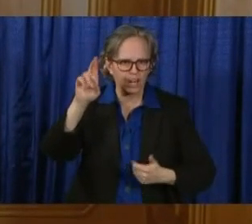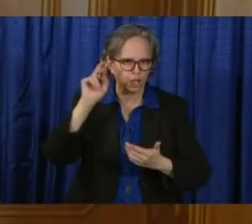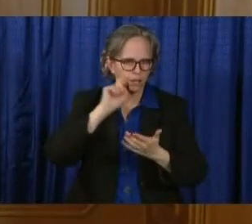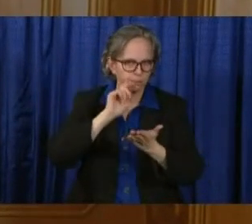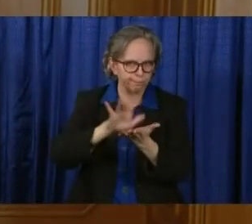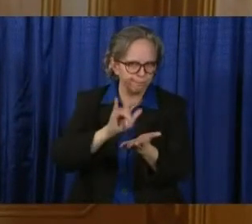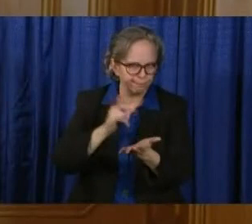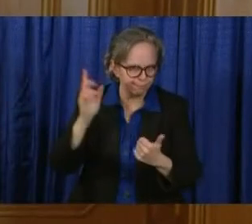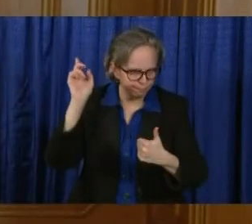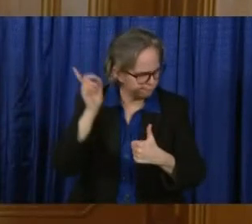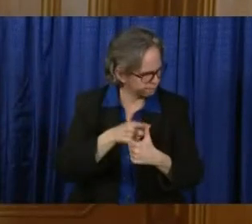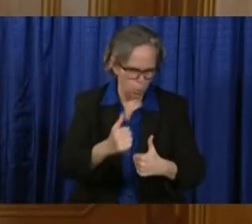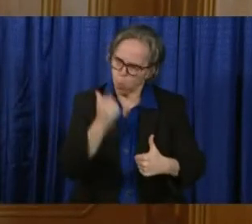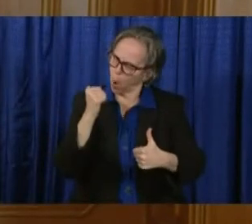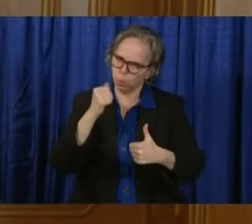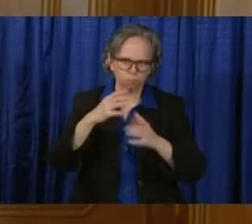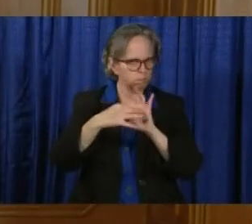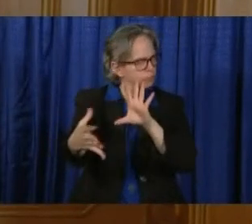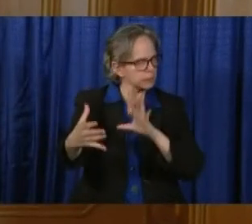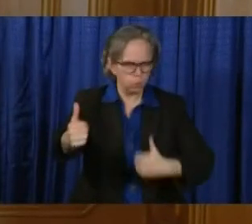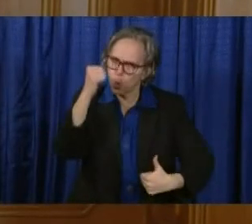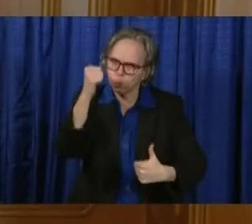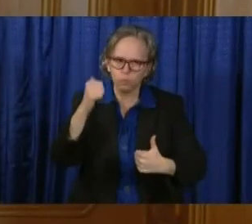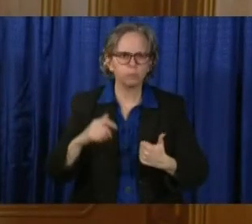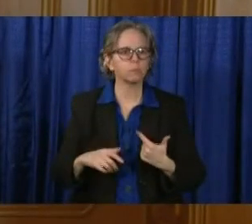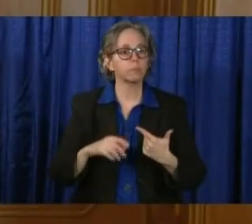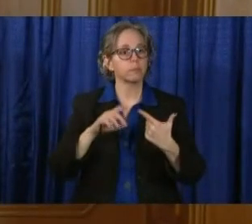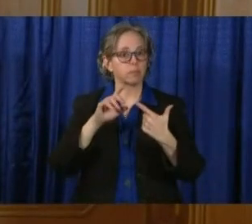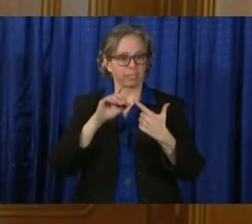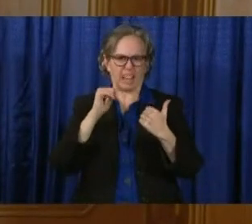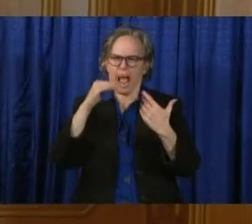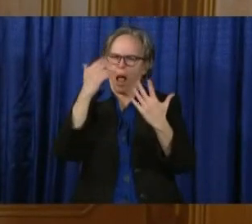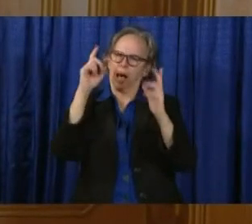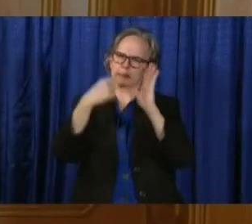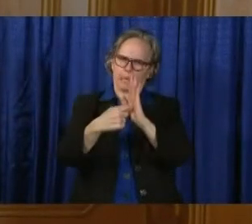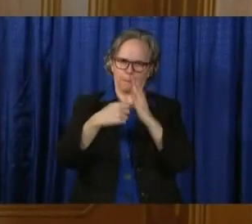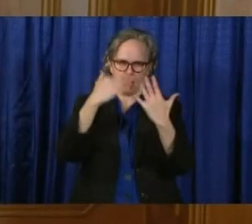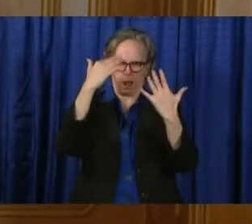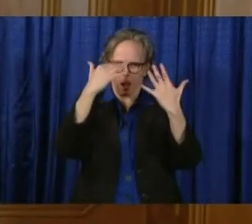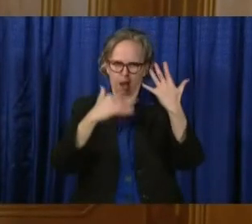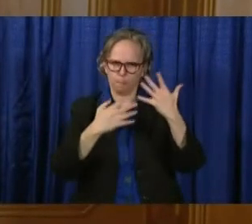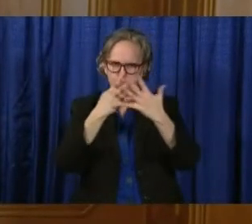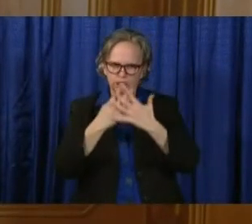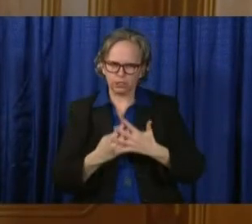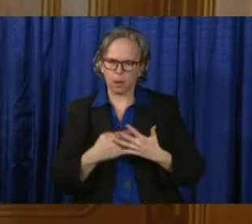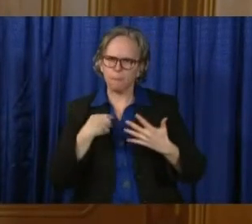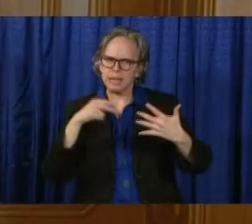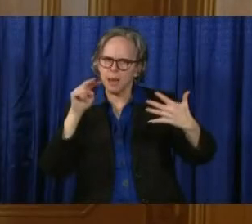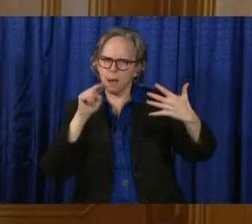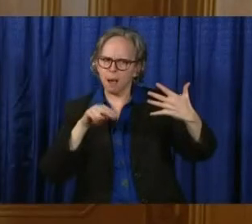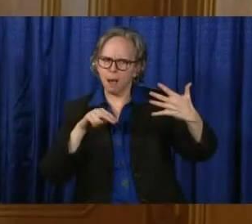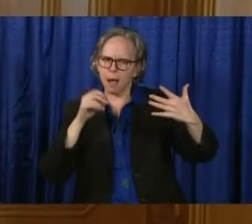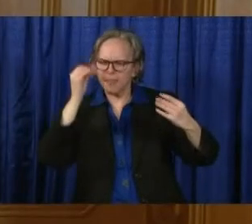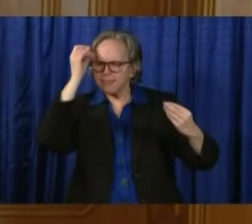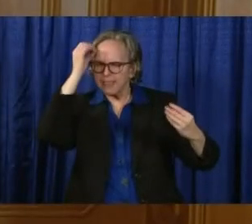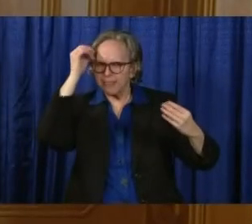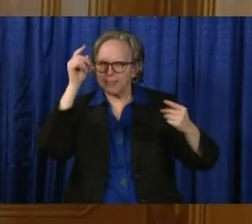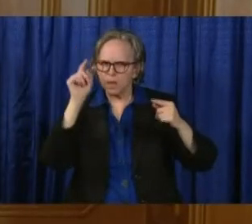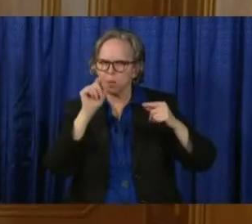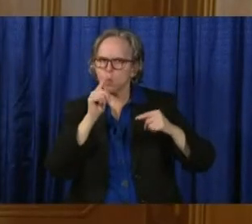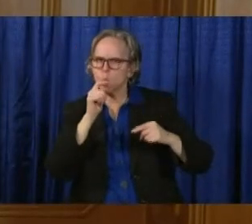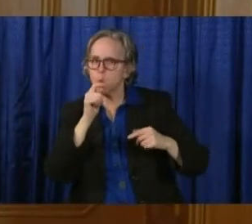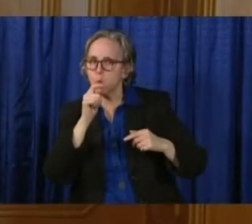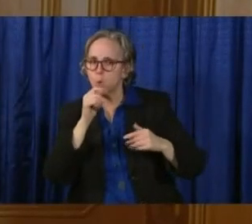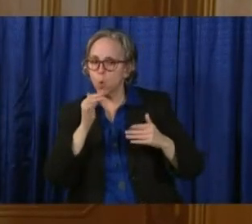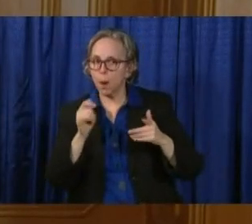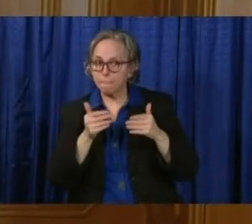We're going through the prisoners and taking a look at who might be getting close,